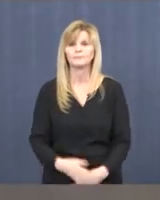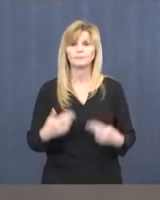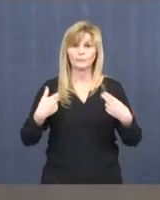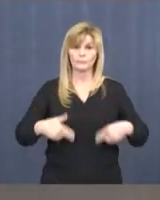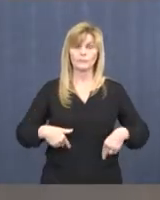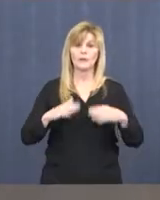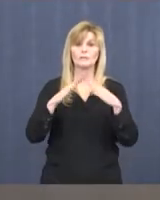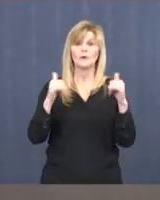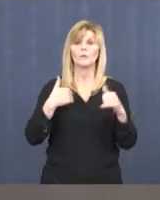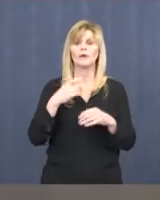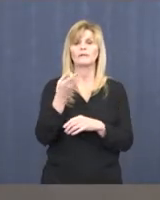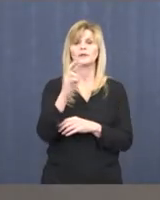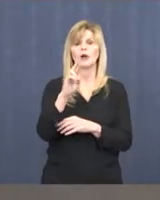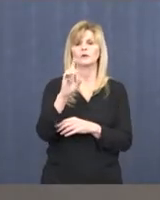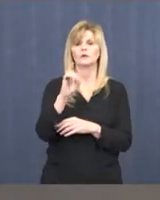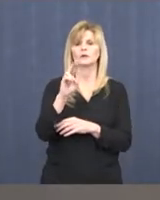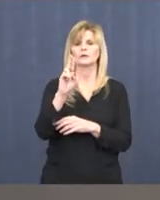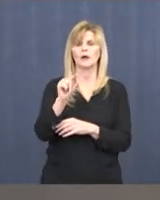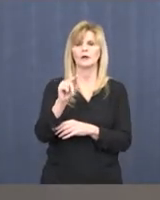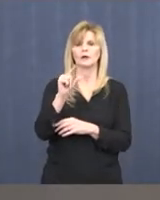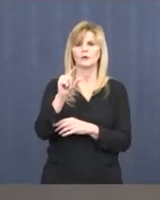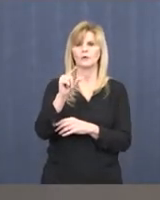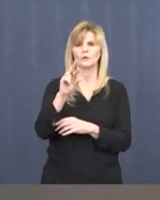Dr. Doug Griffith. How are you today?